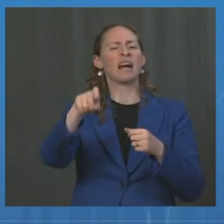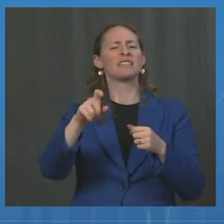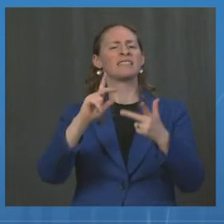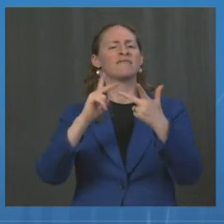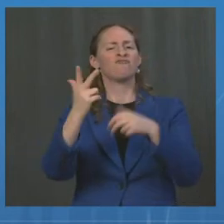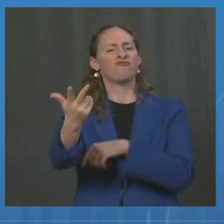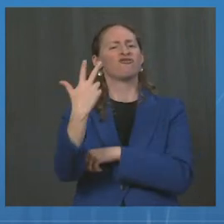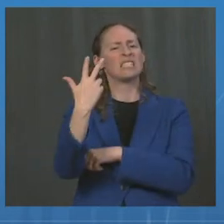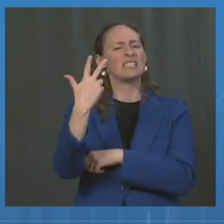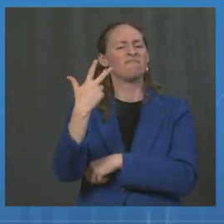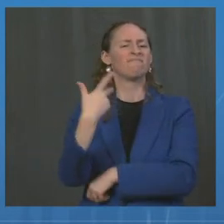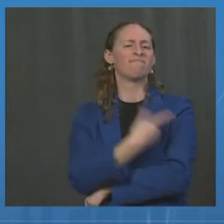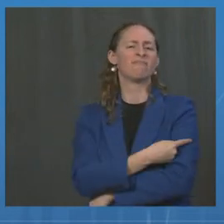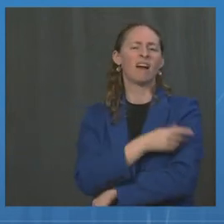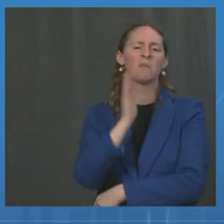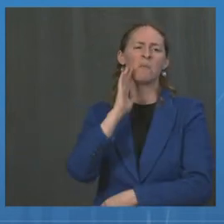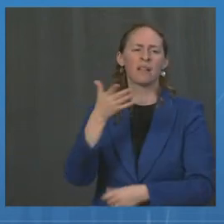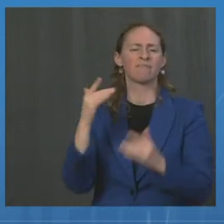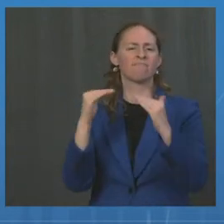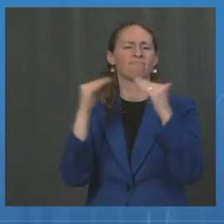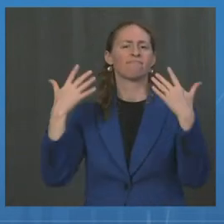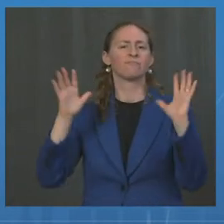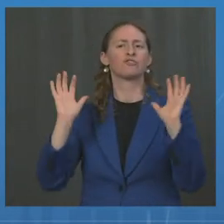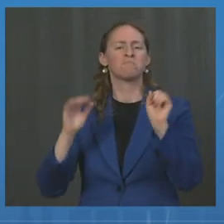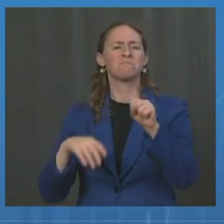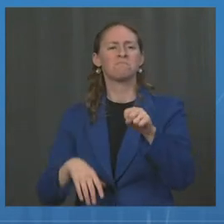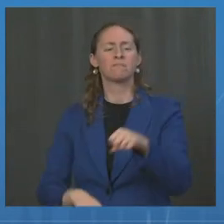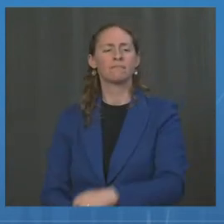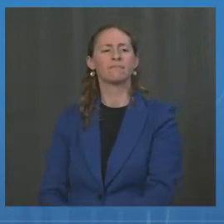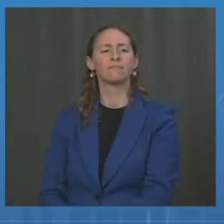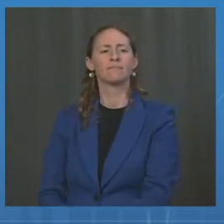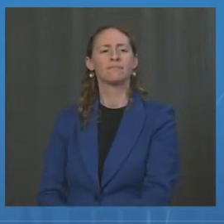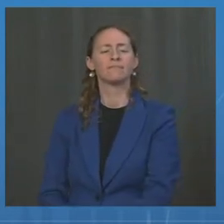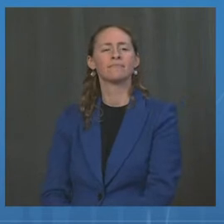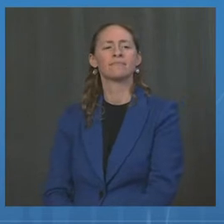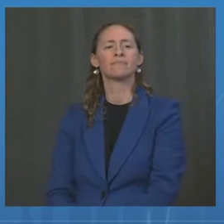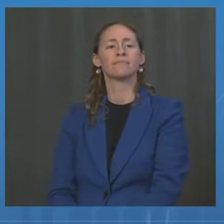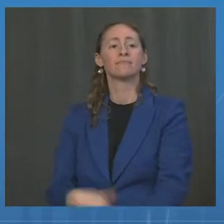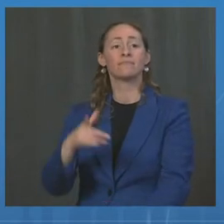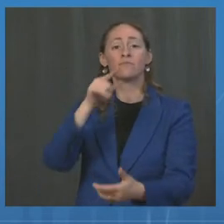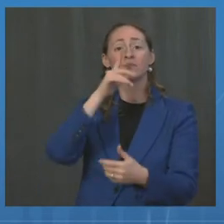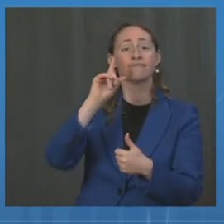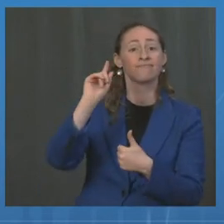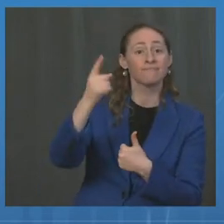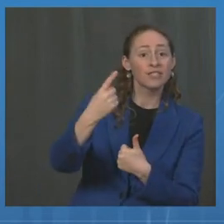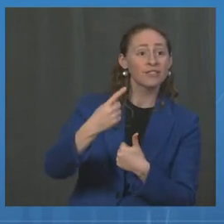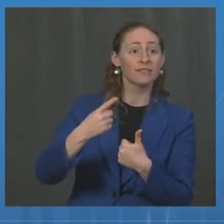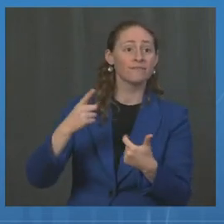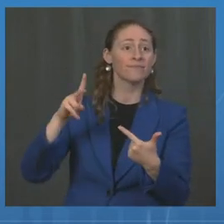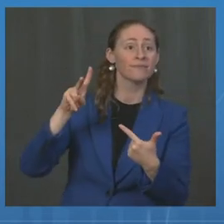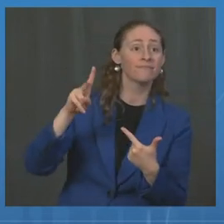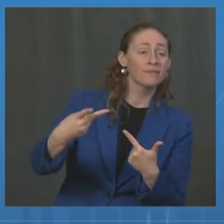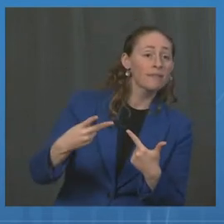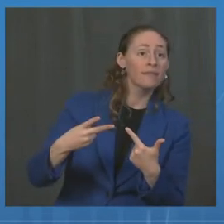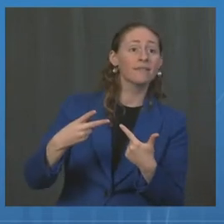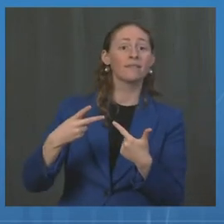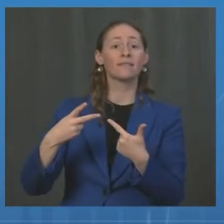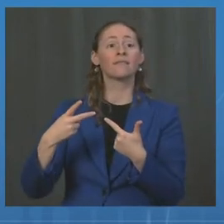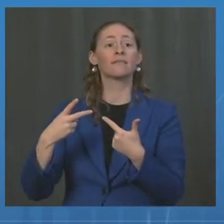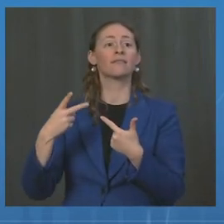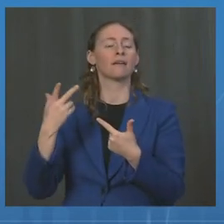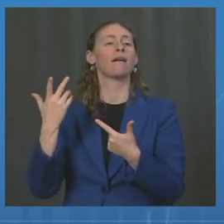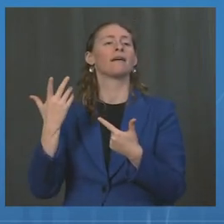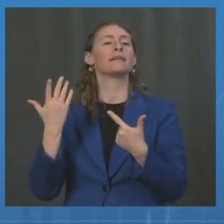is that it's very clear when you give a prime and maybe a second shot as a boost, but give the immune system enough